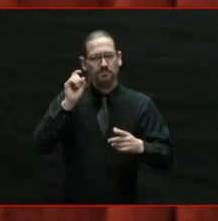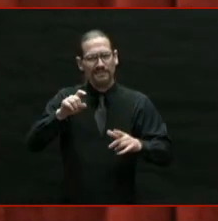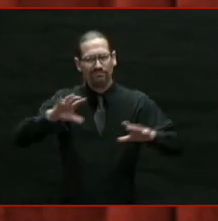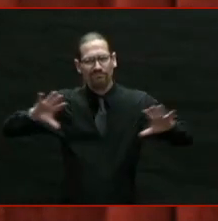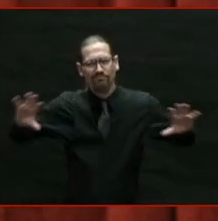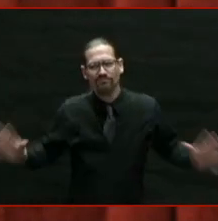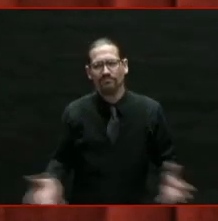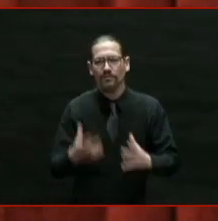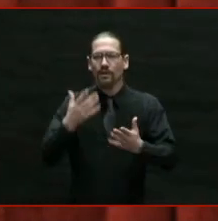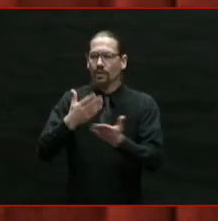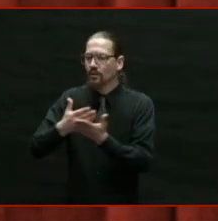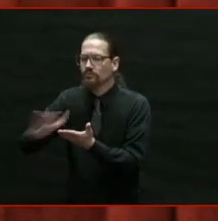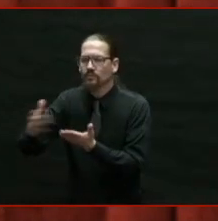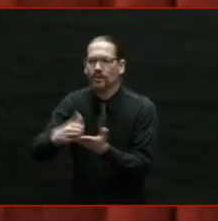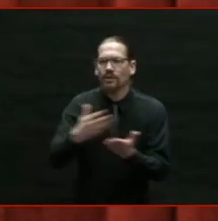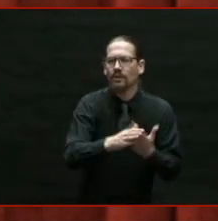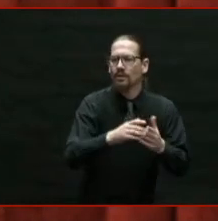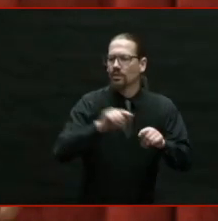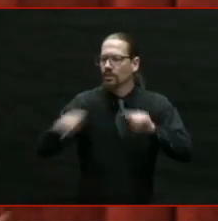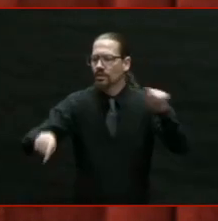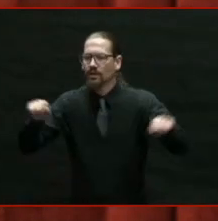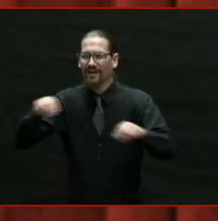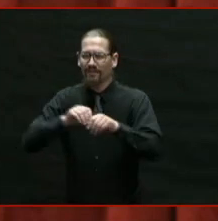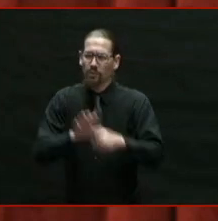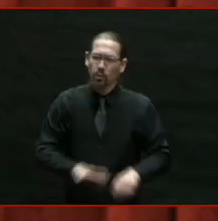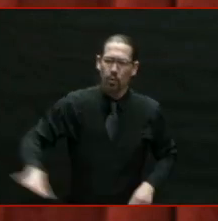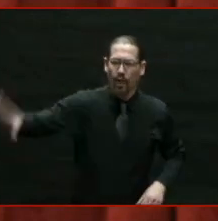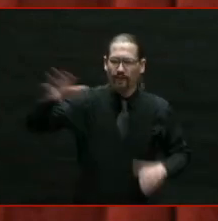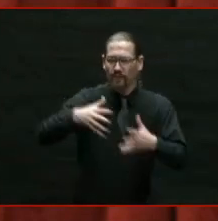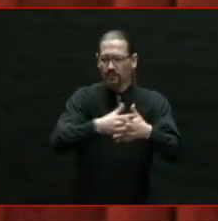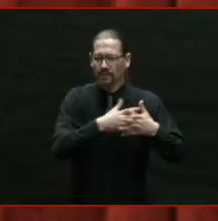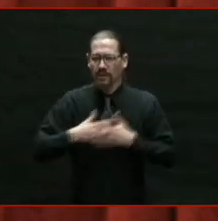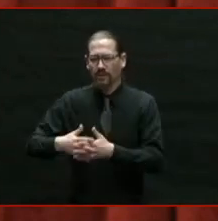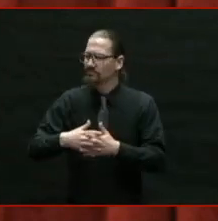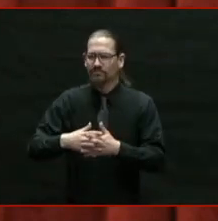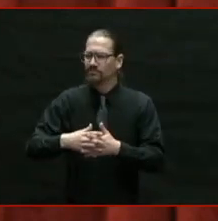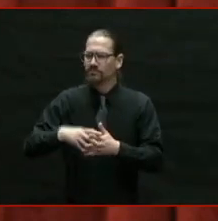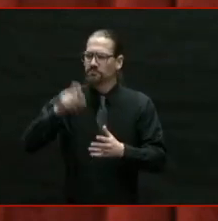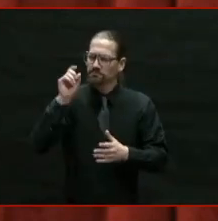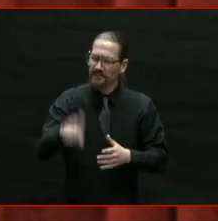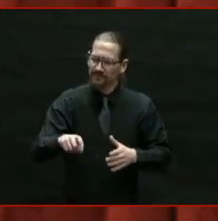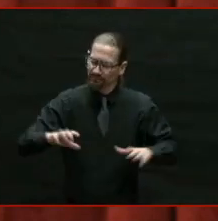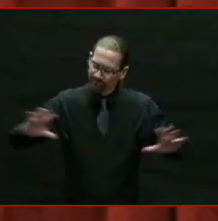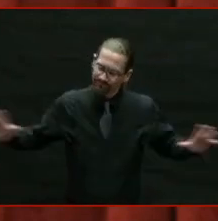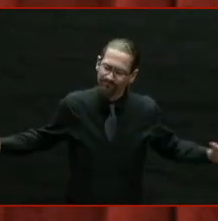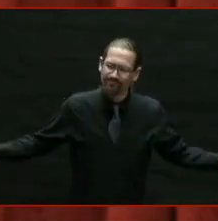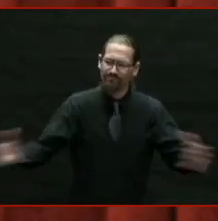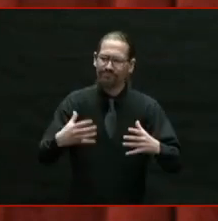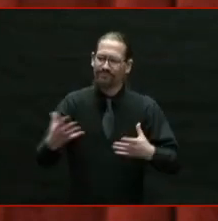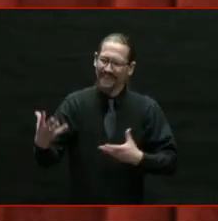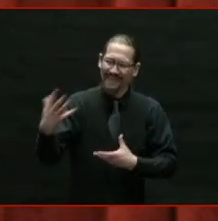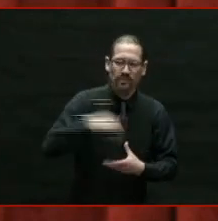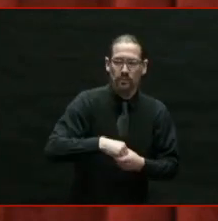And I see it as a continuation of all the work we've done here together these past six years. years.